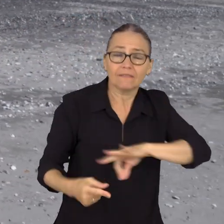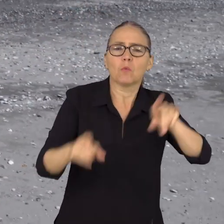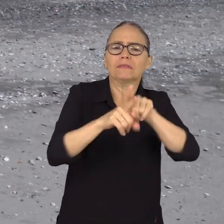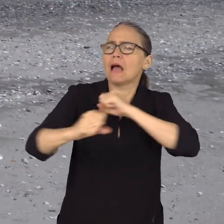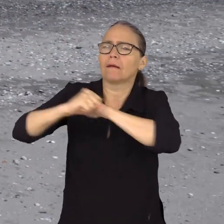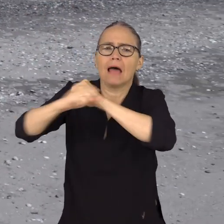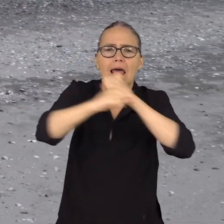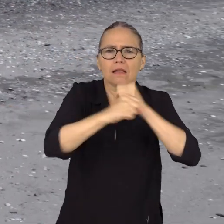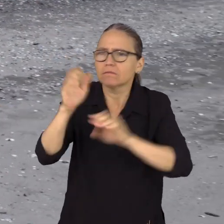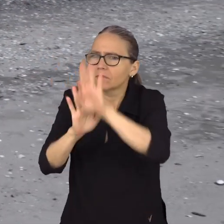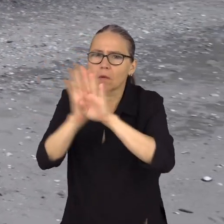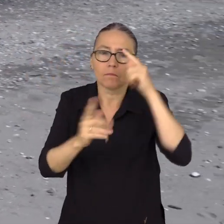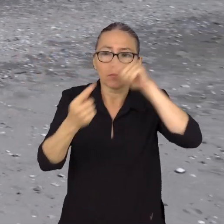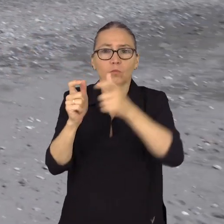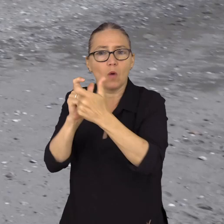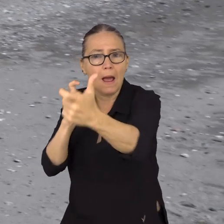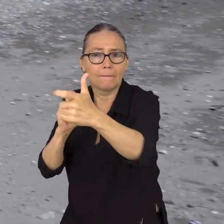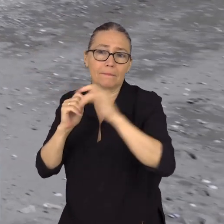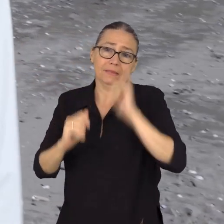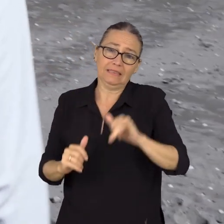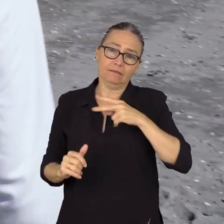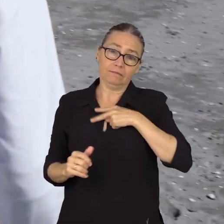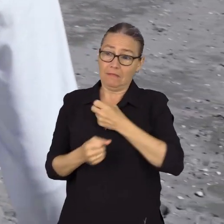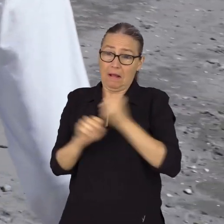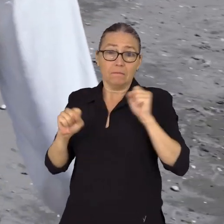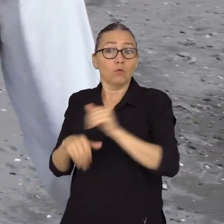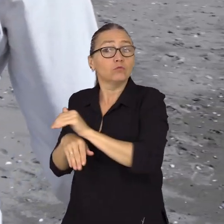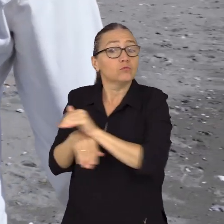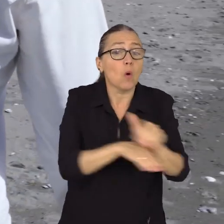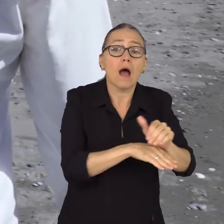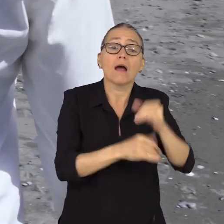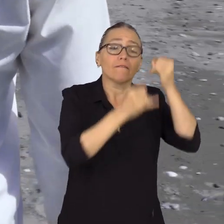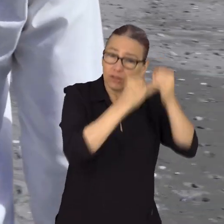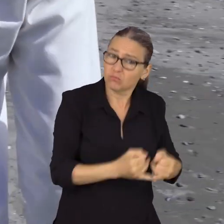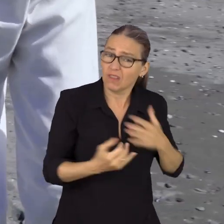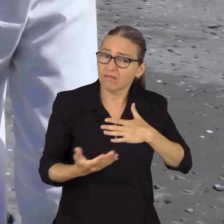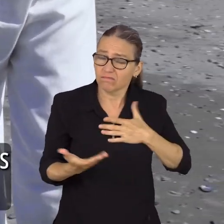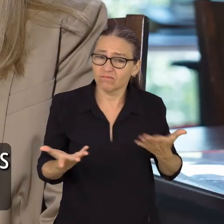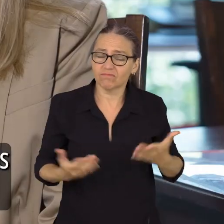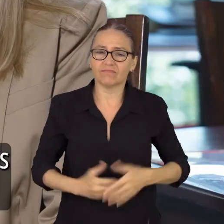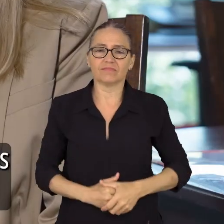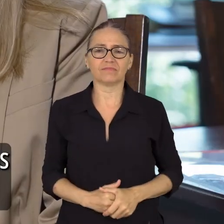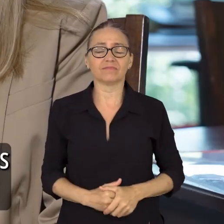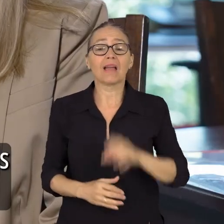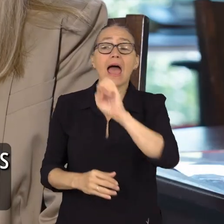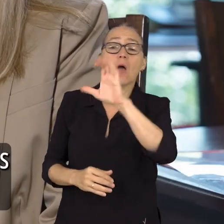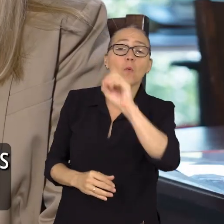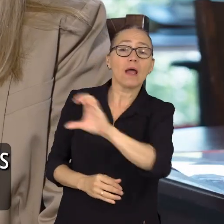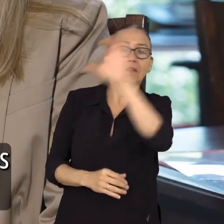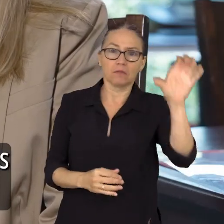campaigns in my spare time or in the evenings and weekends. I actually got